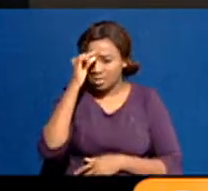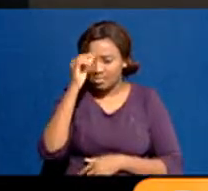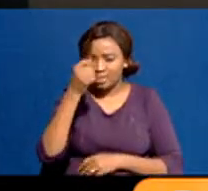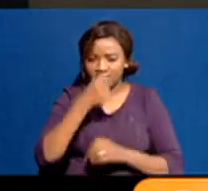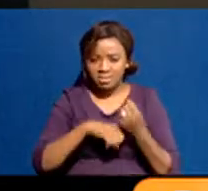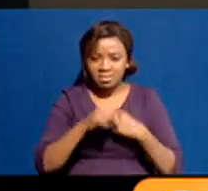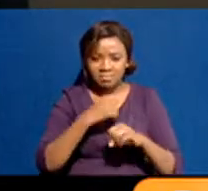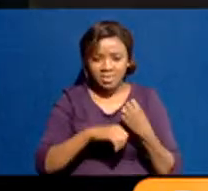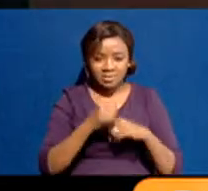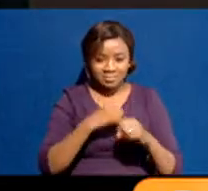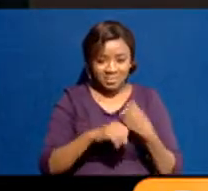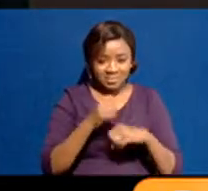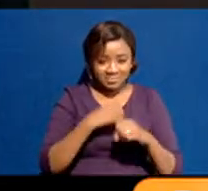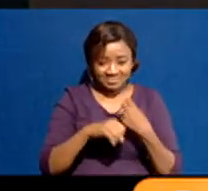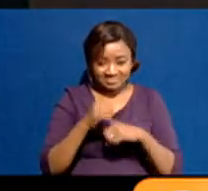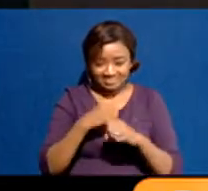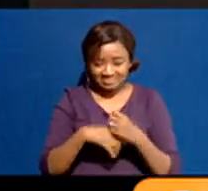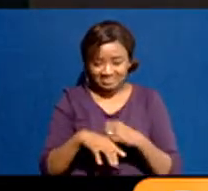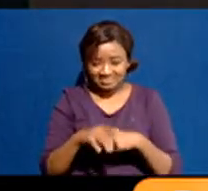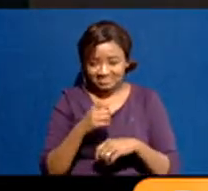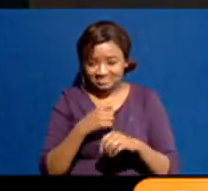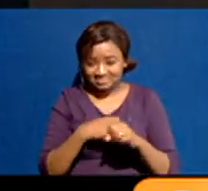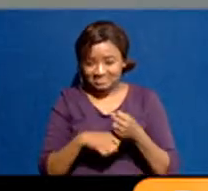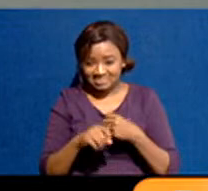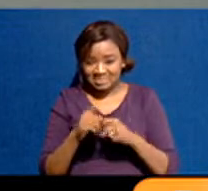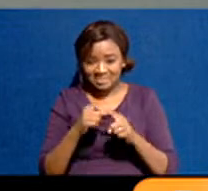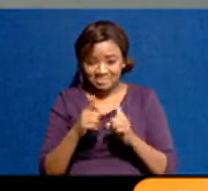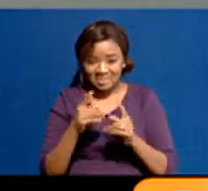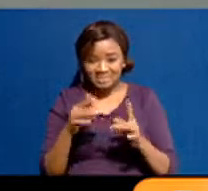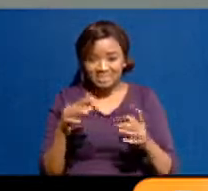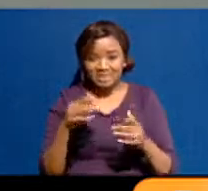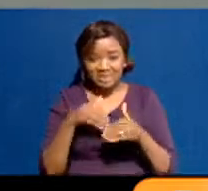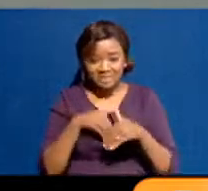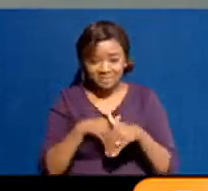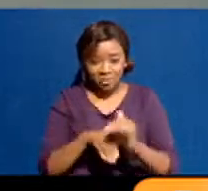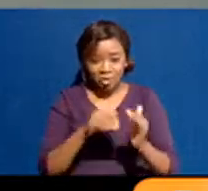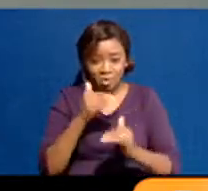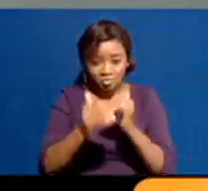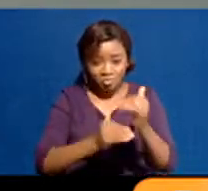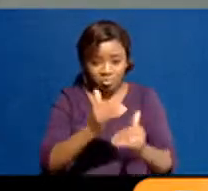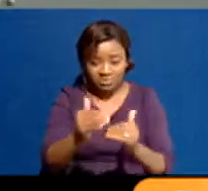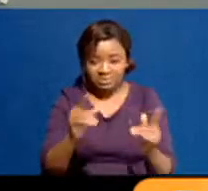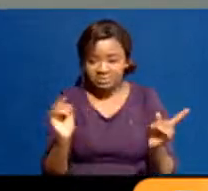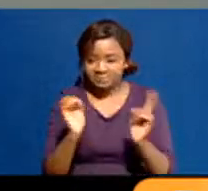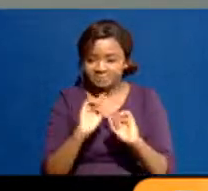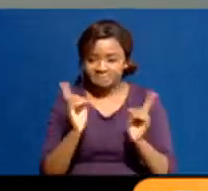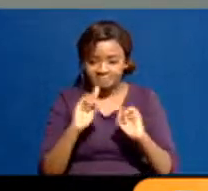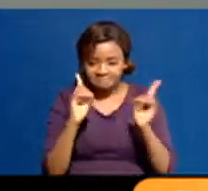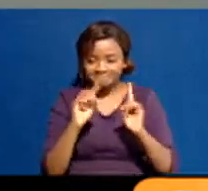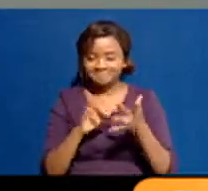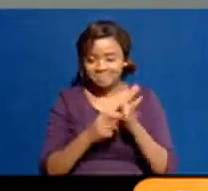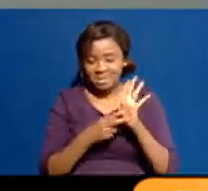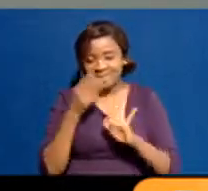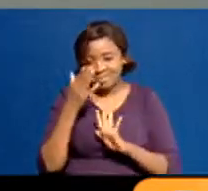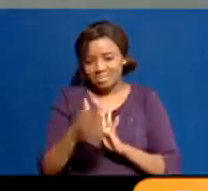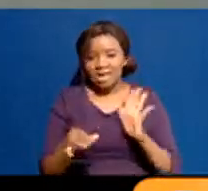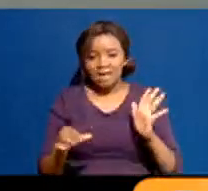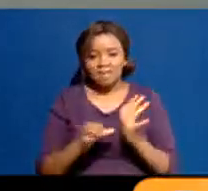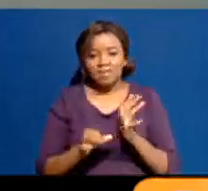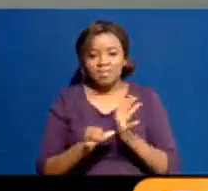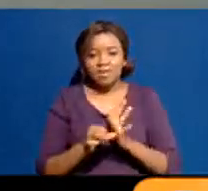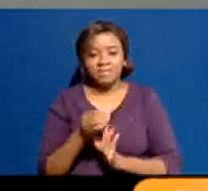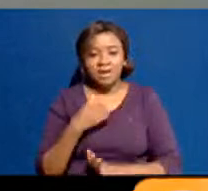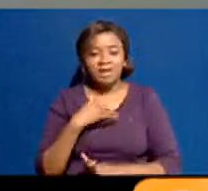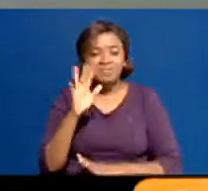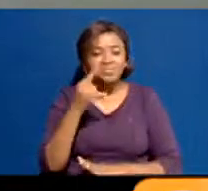then nobody is safe. So the first thing is we need to have due process. We need to ensure, you know, when we saw what happened